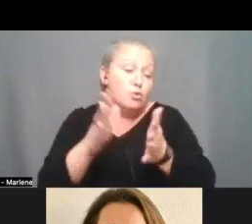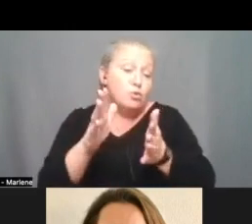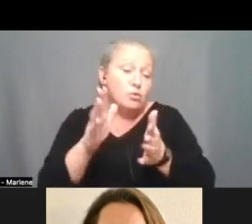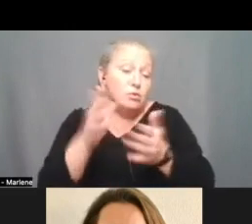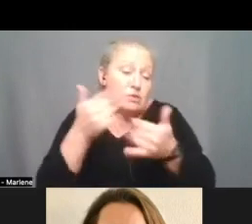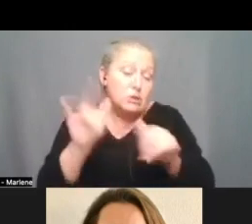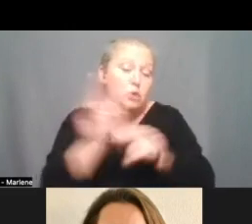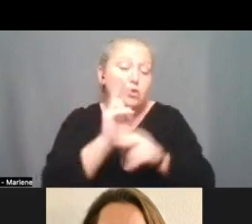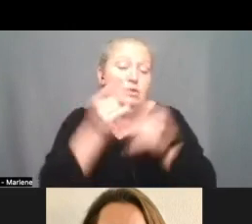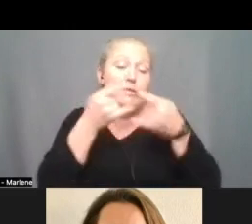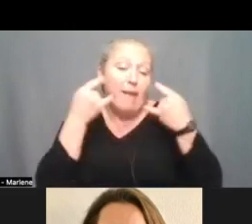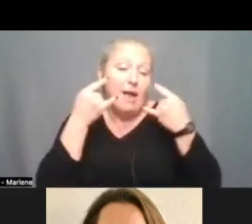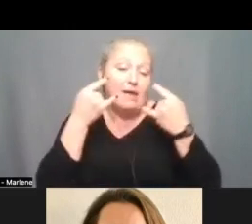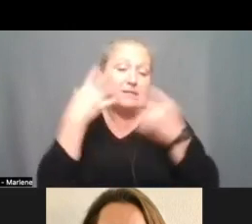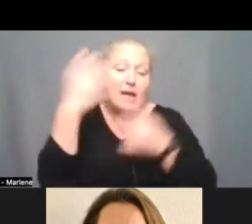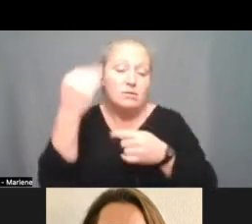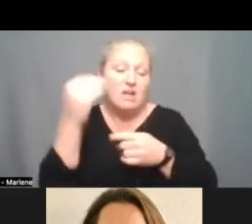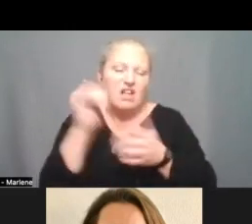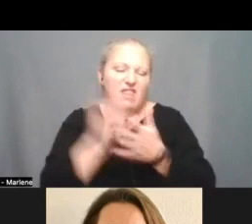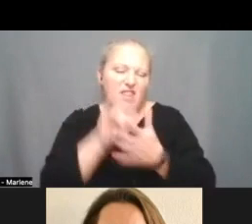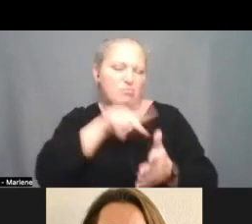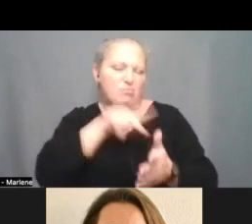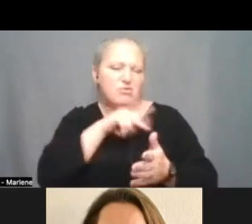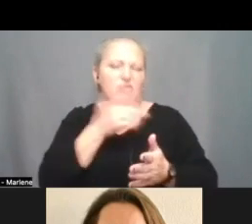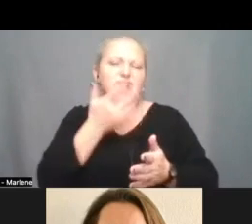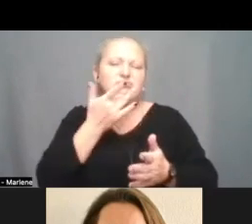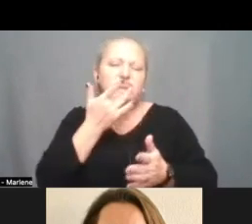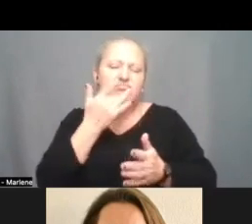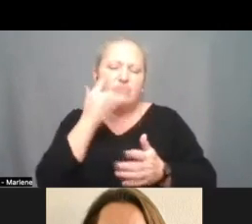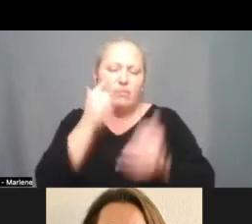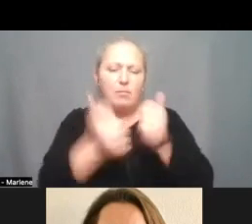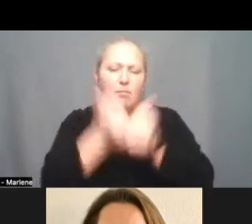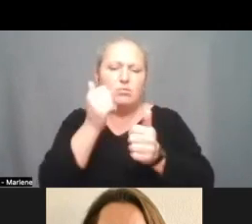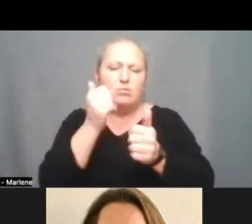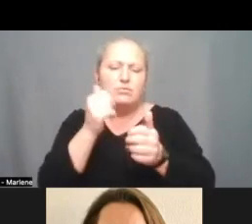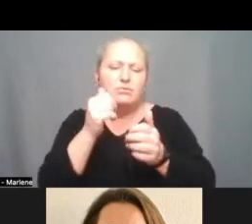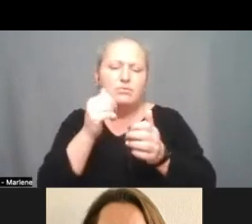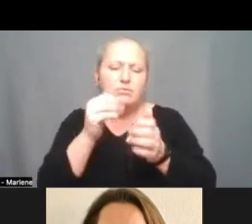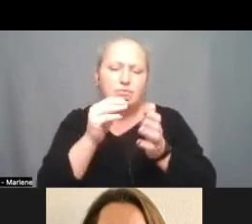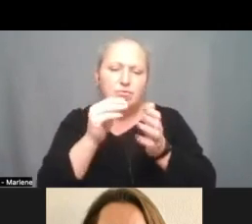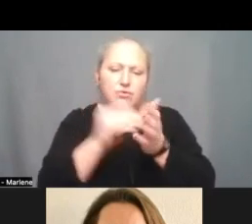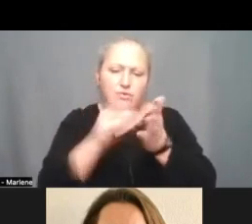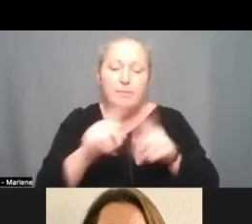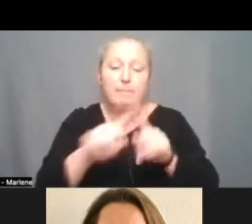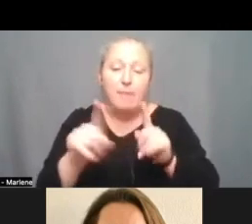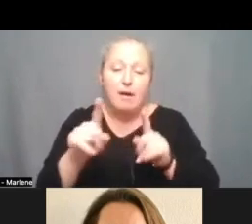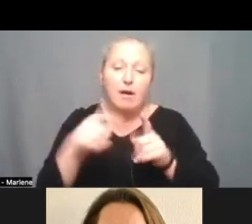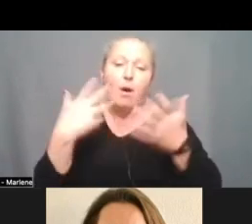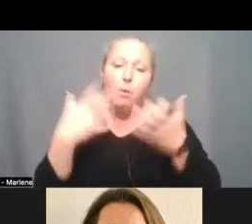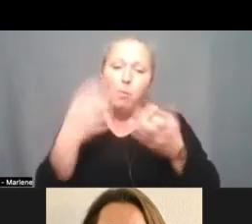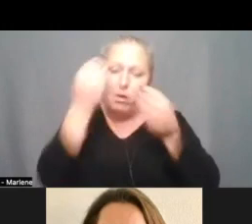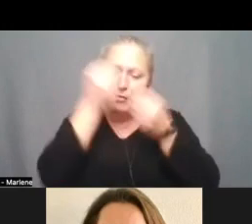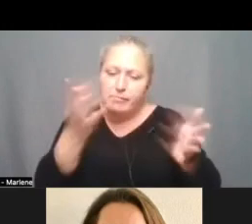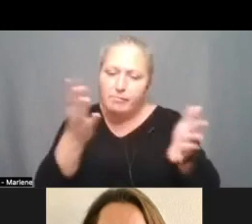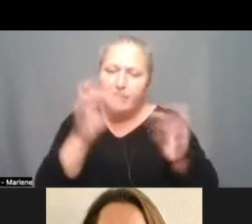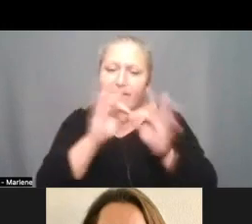and I think that's just a personal choice right now for many of our students. But the big takeaway is I wanted to let families know